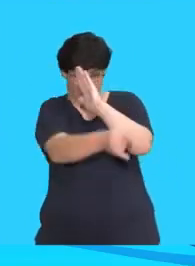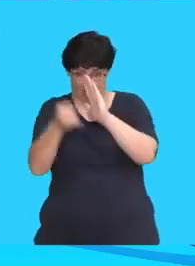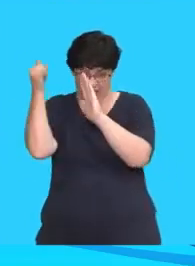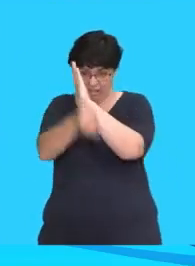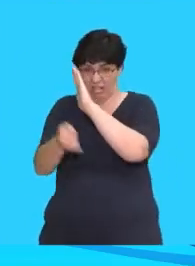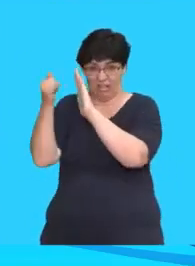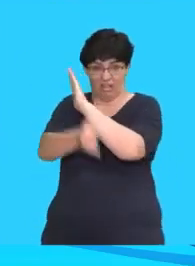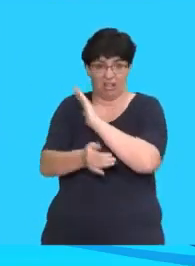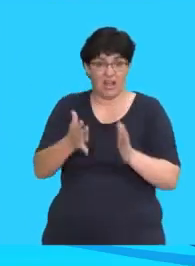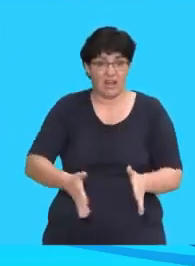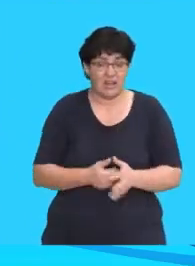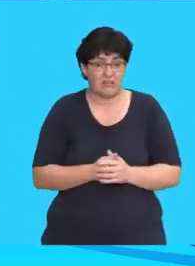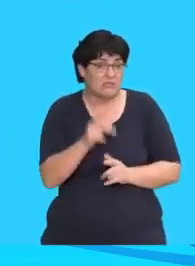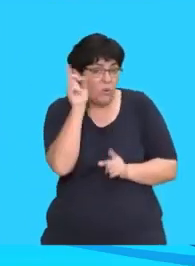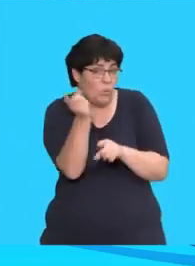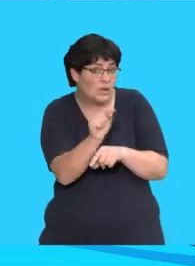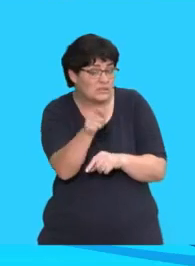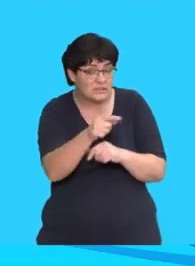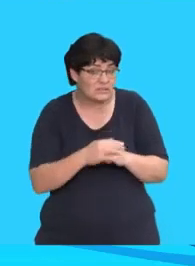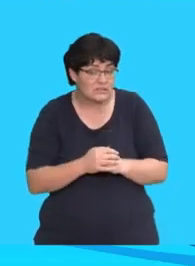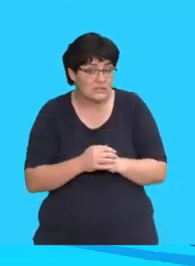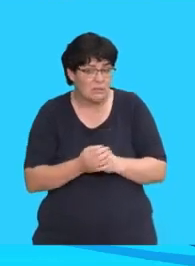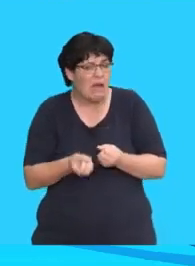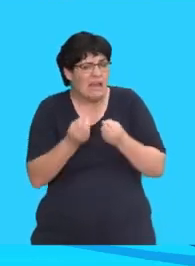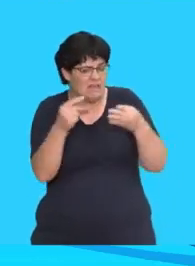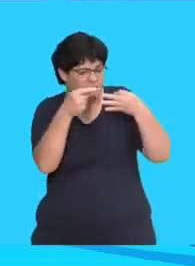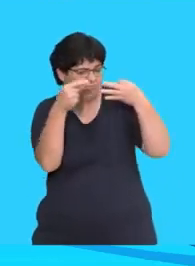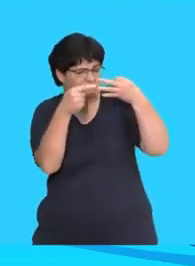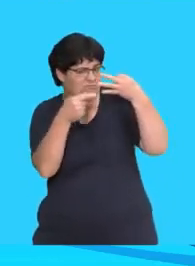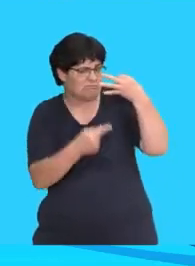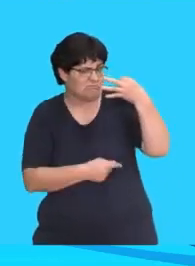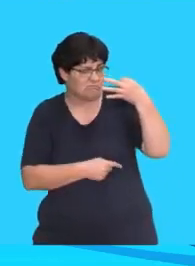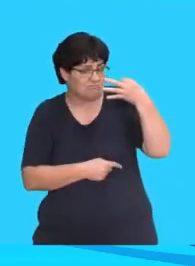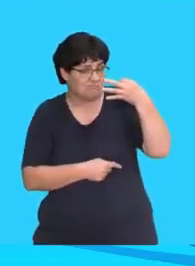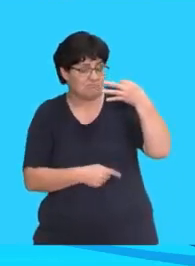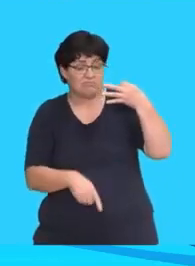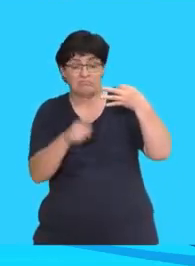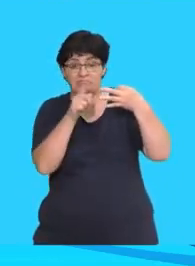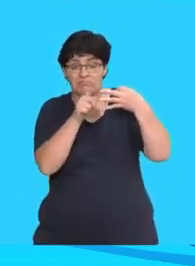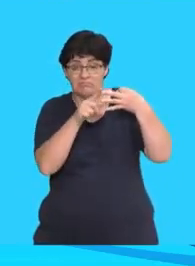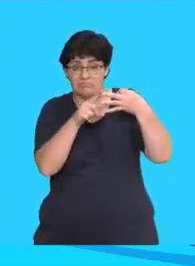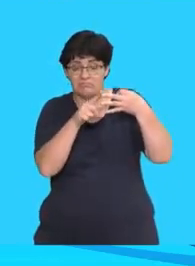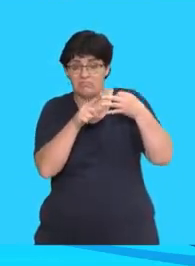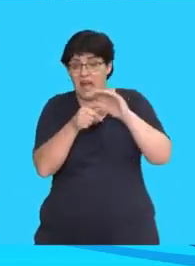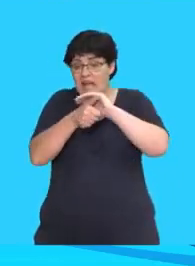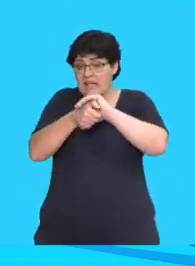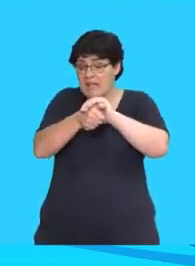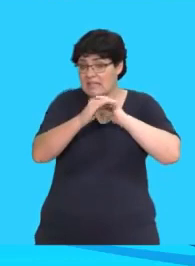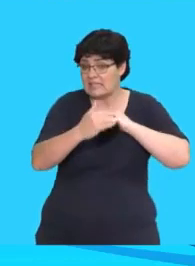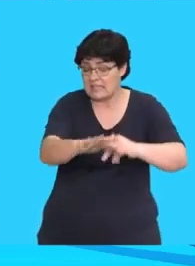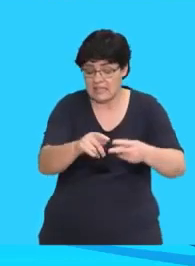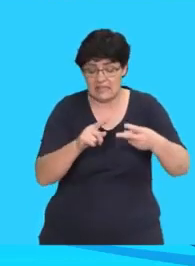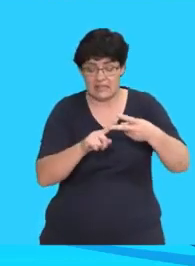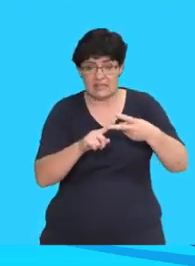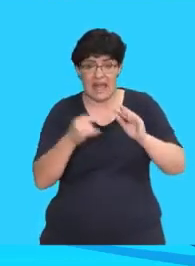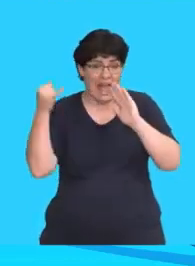as a killer. Can you guess what it is? I will give you three choices. Is it a sea turtle,